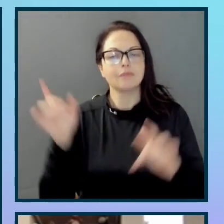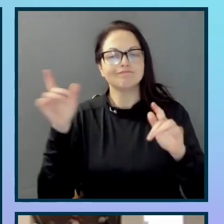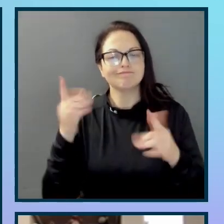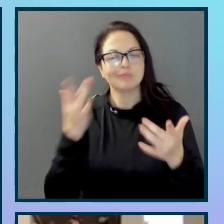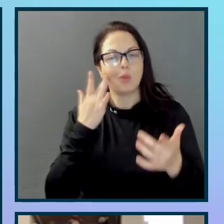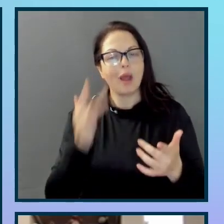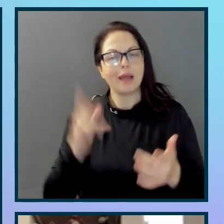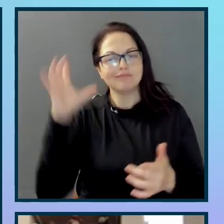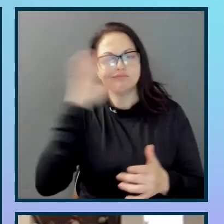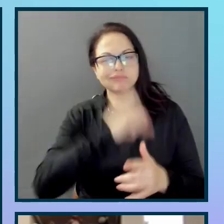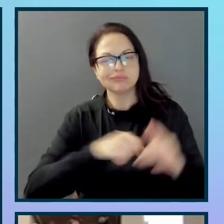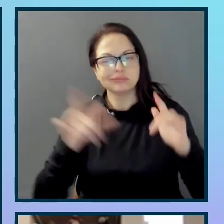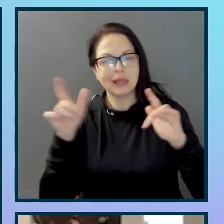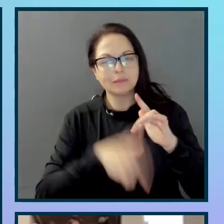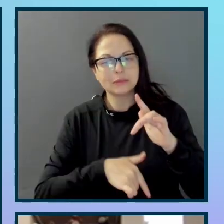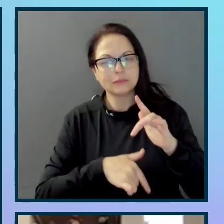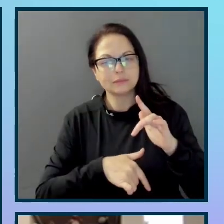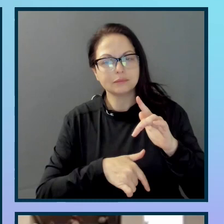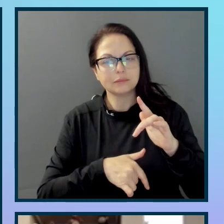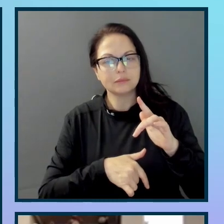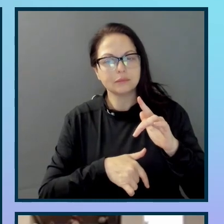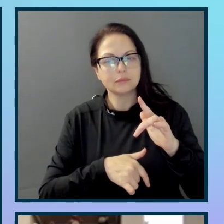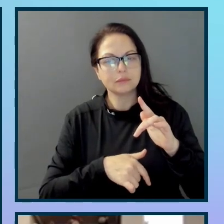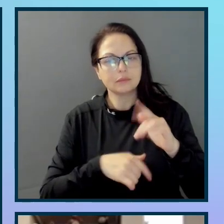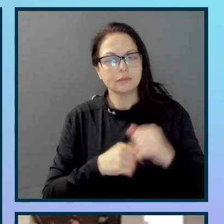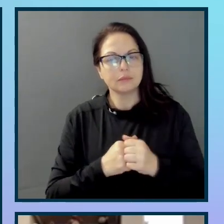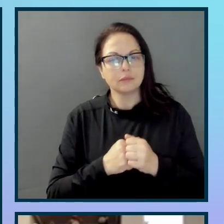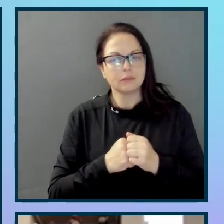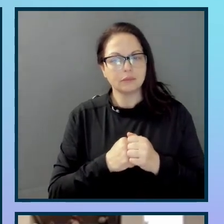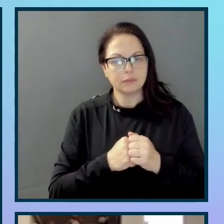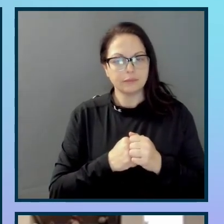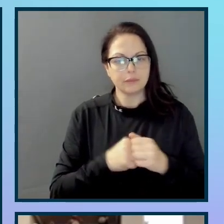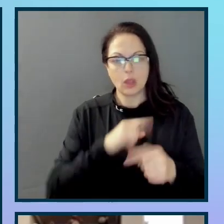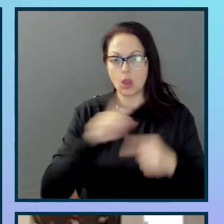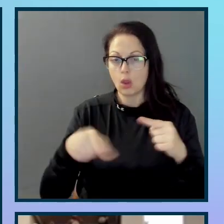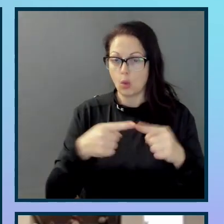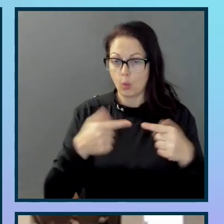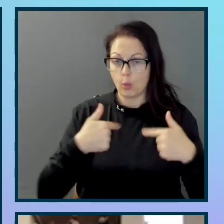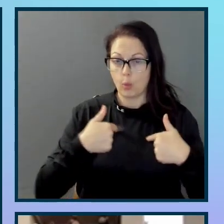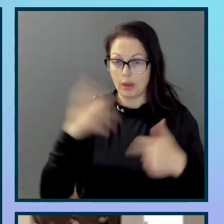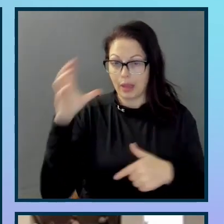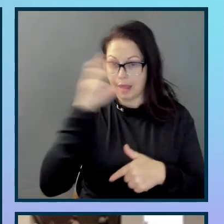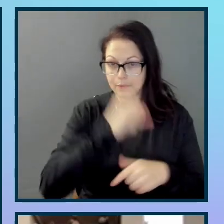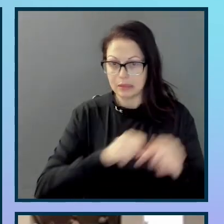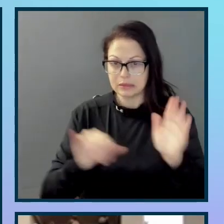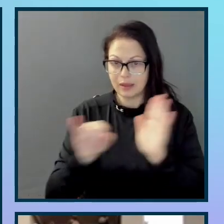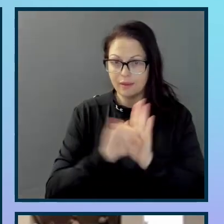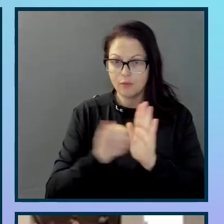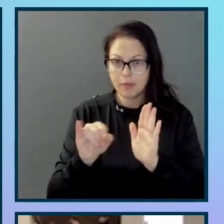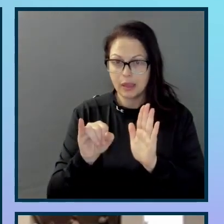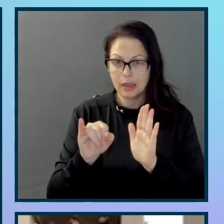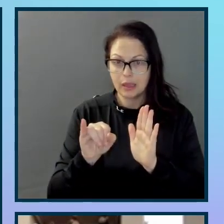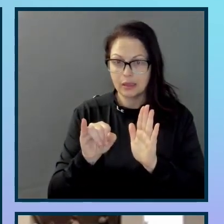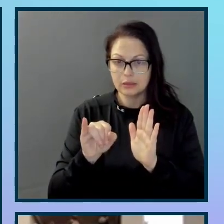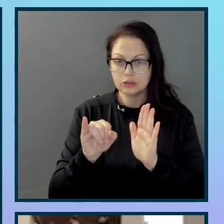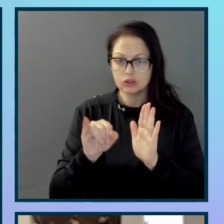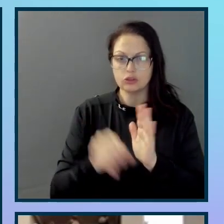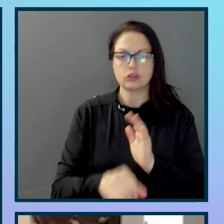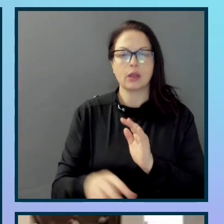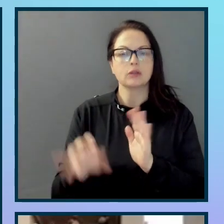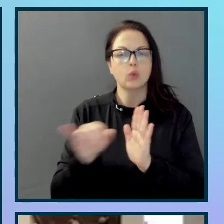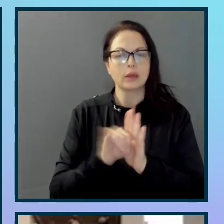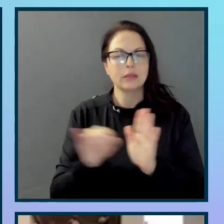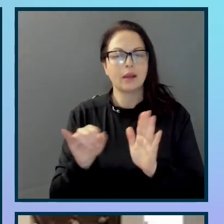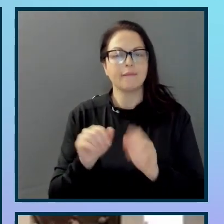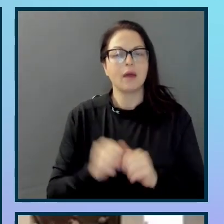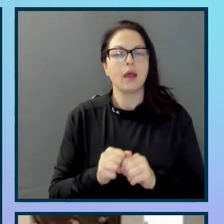When that missing information is identified, say for doing an audit or to help with some testing, some ideas, you can always get a consultant